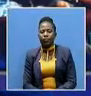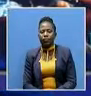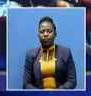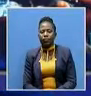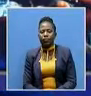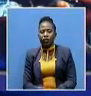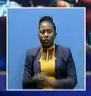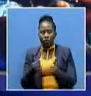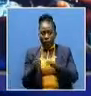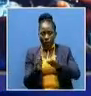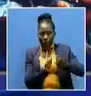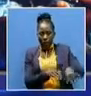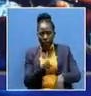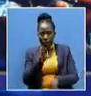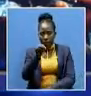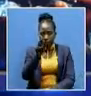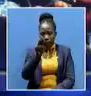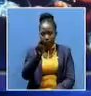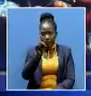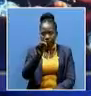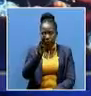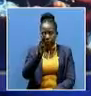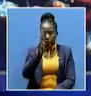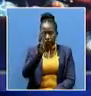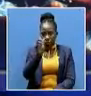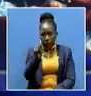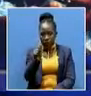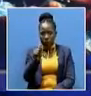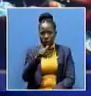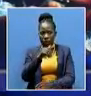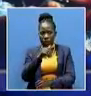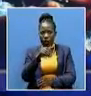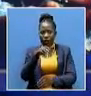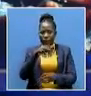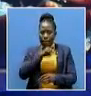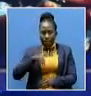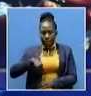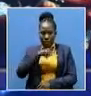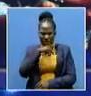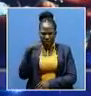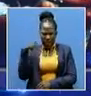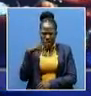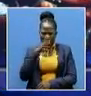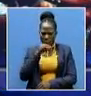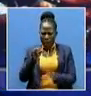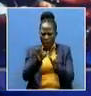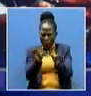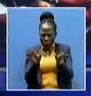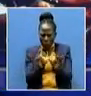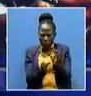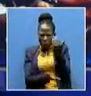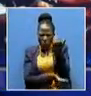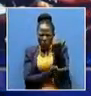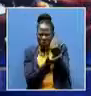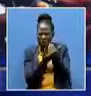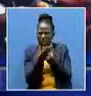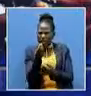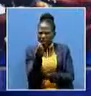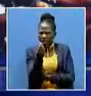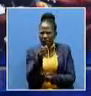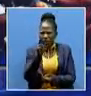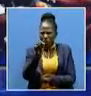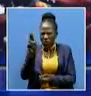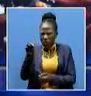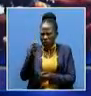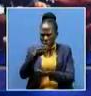Now, Mumba Central Member of Parliament, Credo Nanjua, says the promise to increase the Constituency Development Fund, CDF, in the 2022